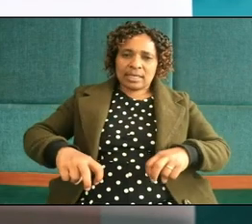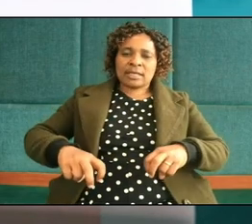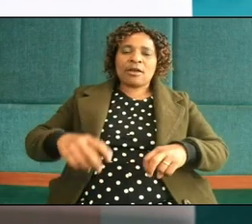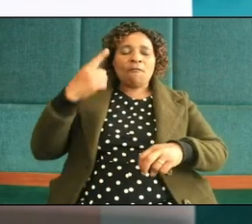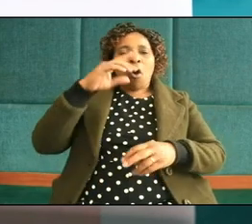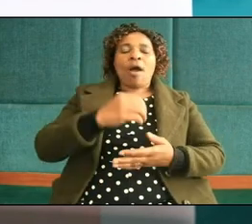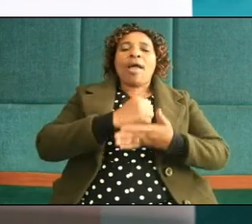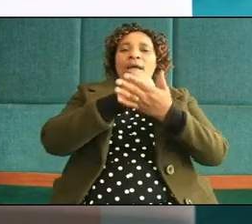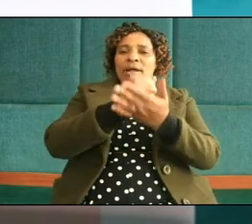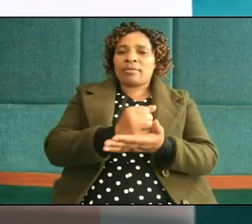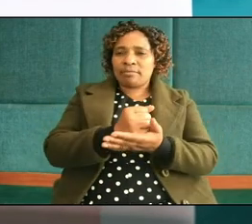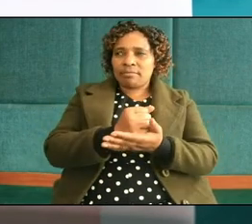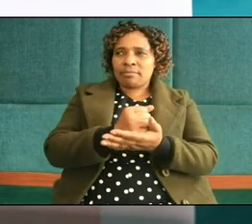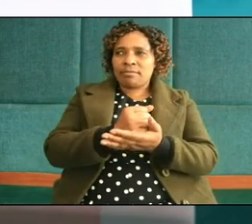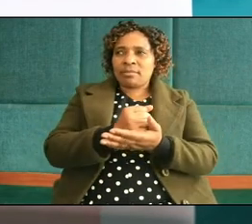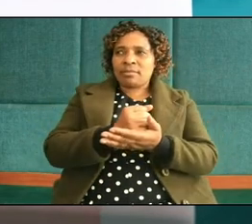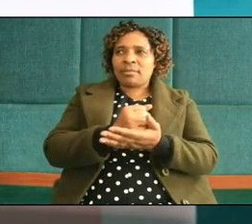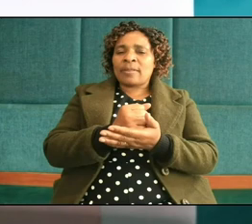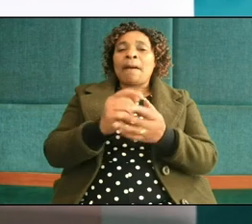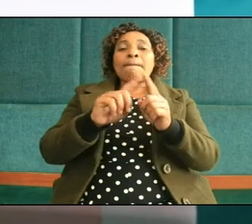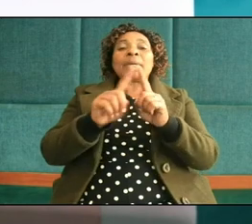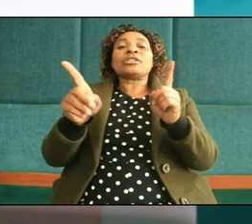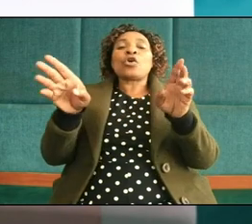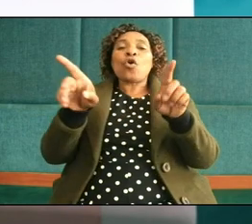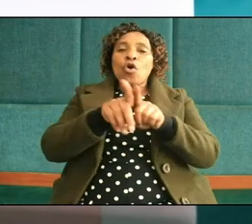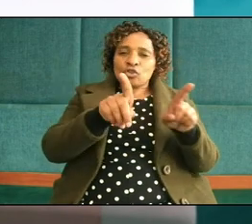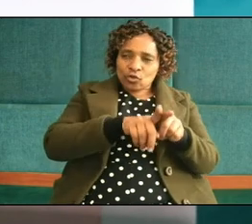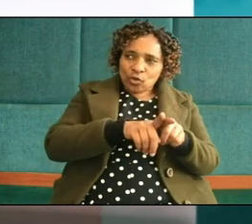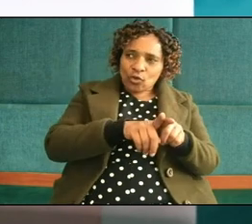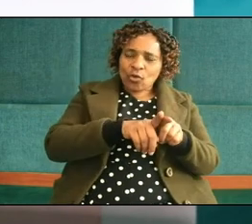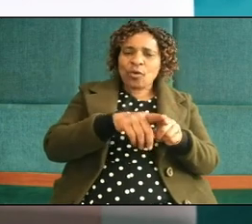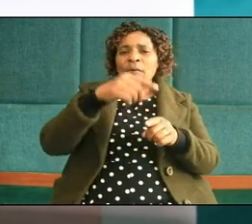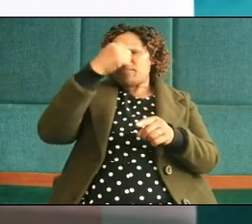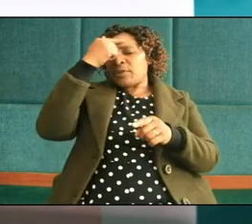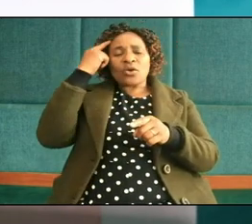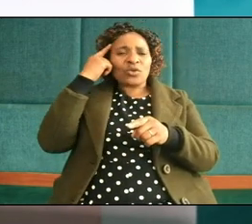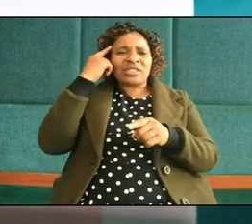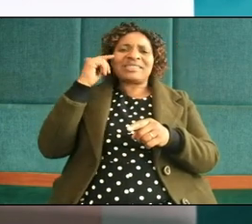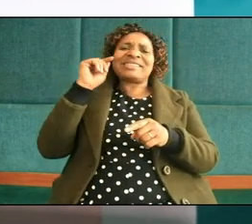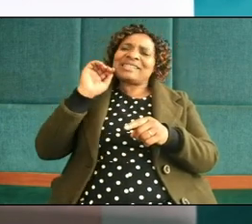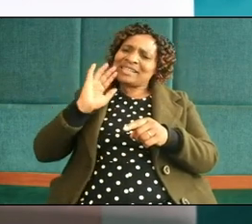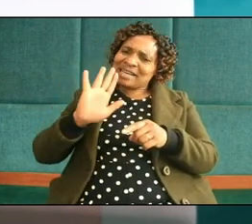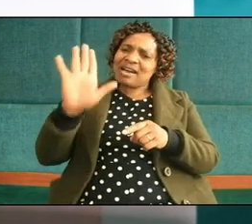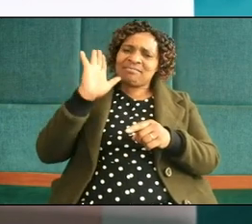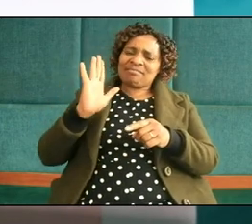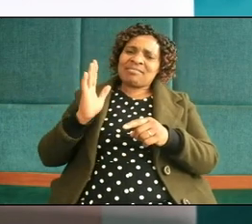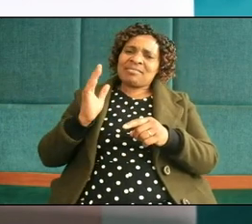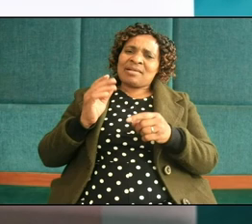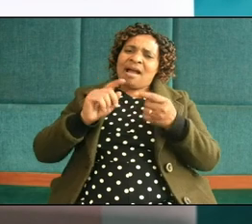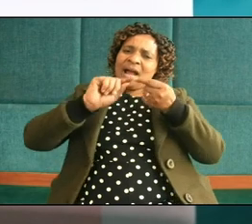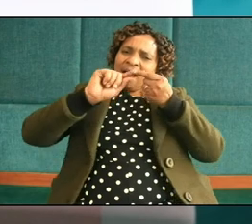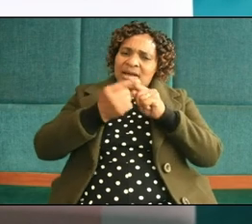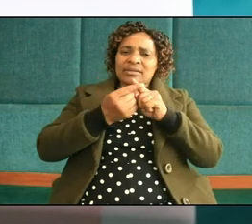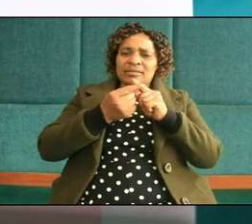hope and release but also for healing because she is hurt she is divorced